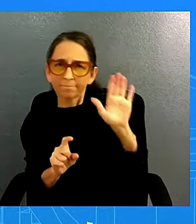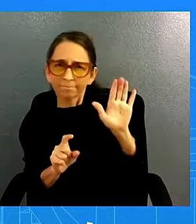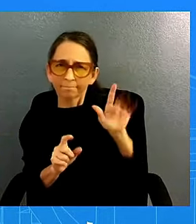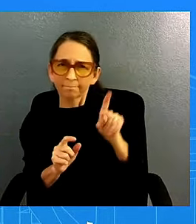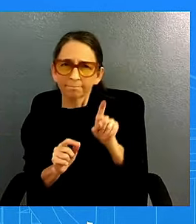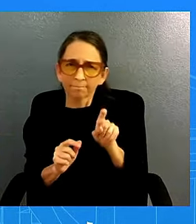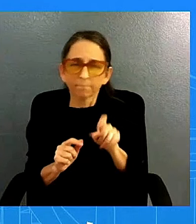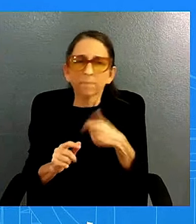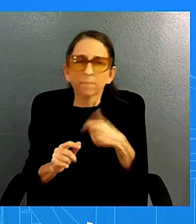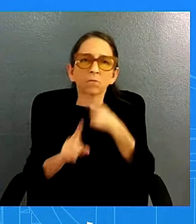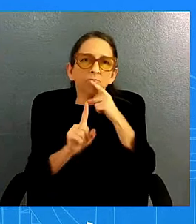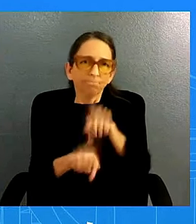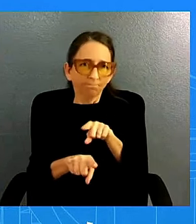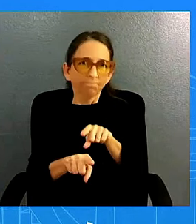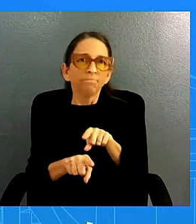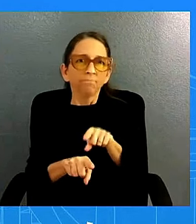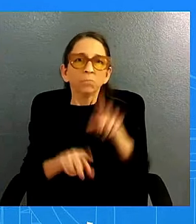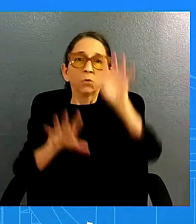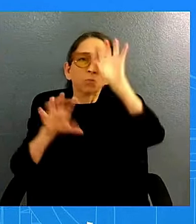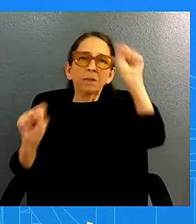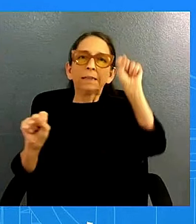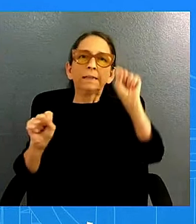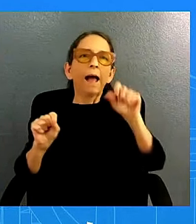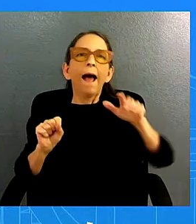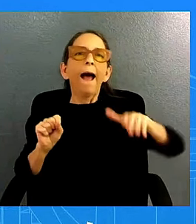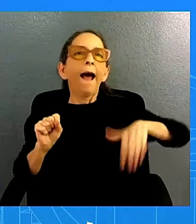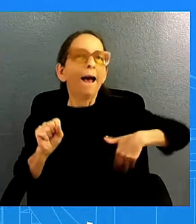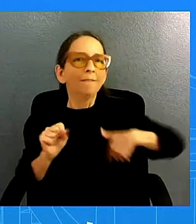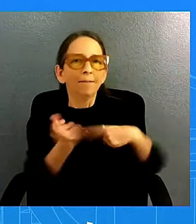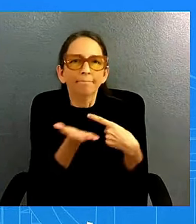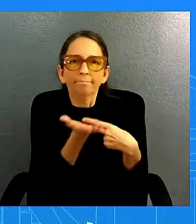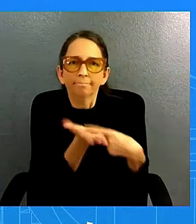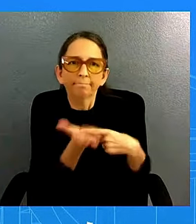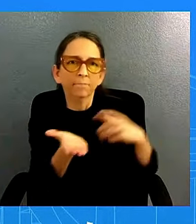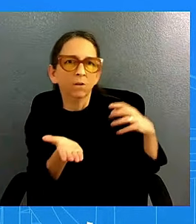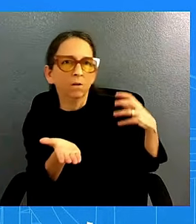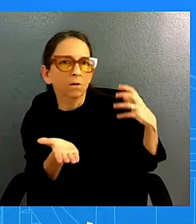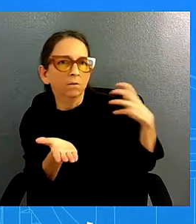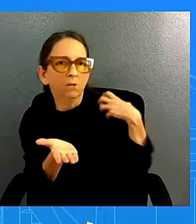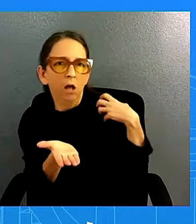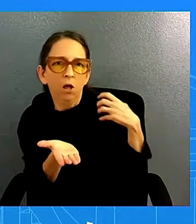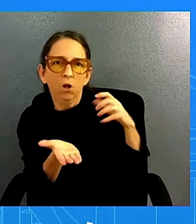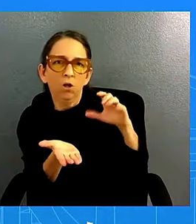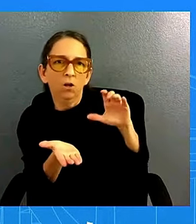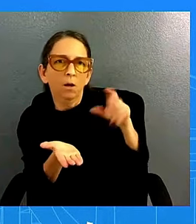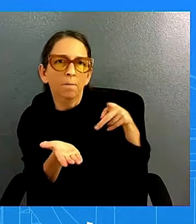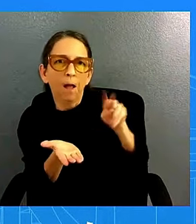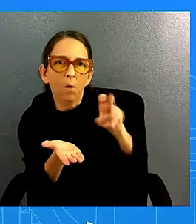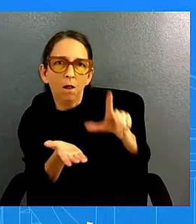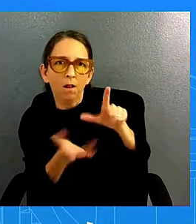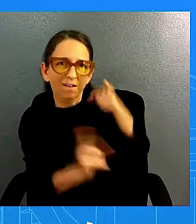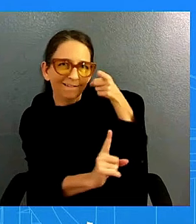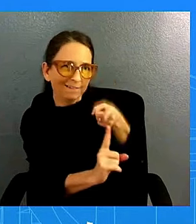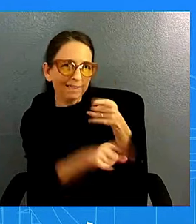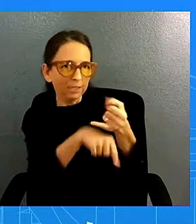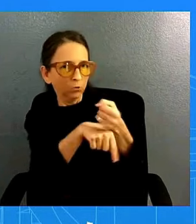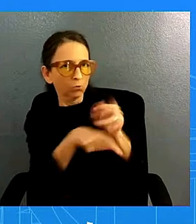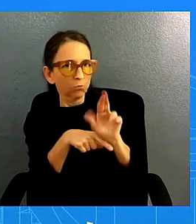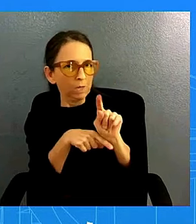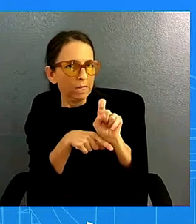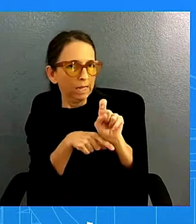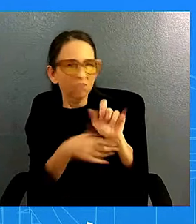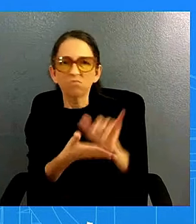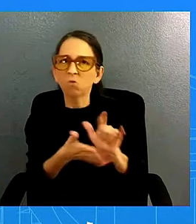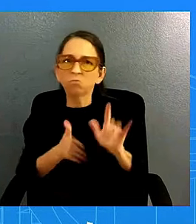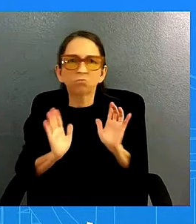spoken to chair powell about interest rates uh he uh did not uh pressure uh